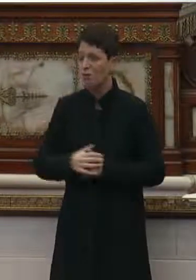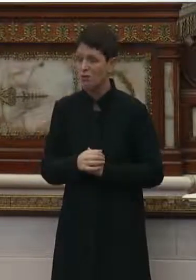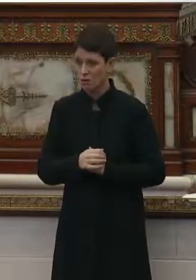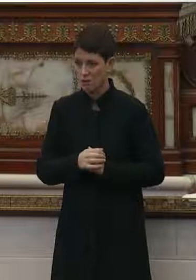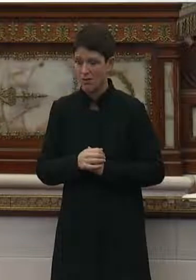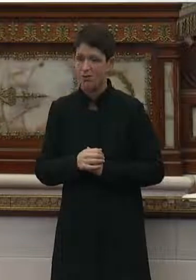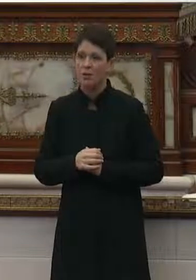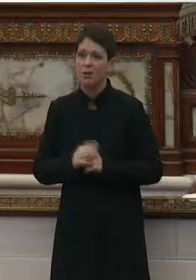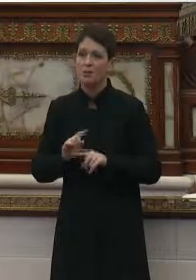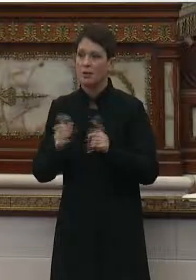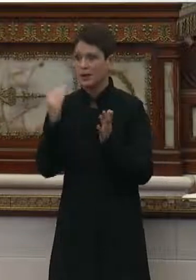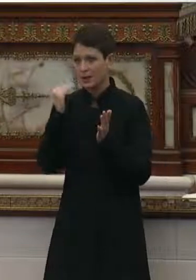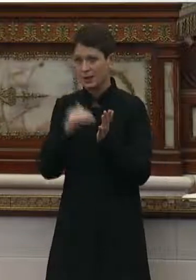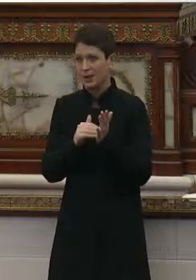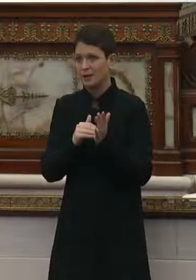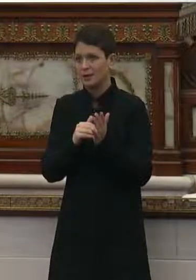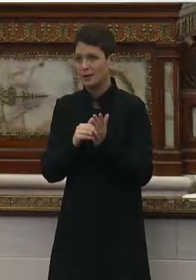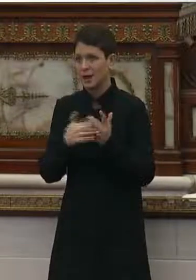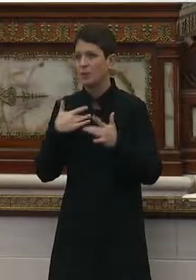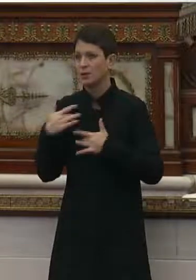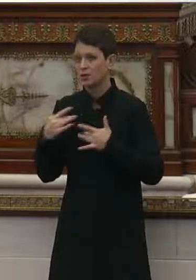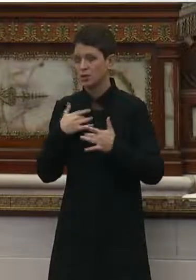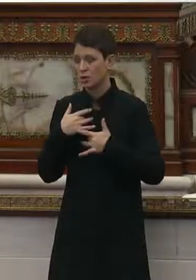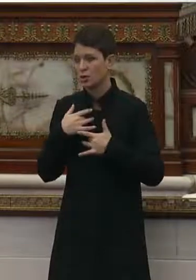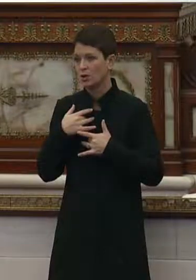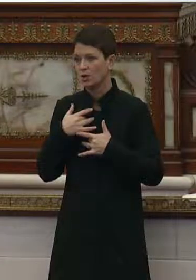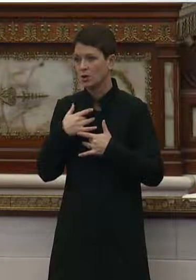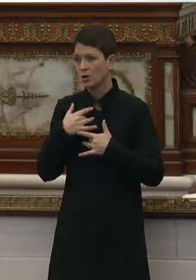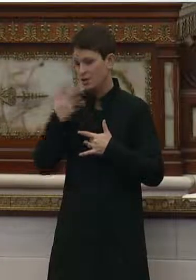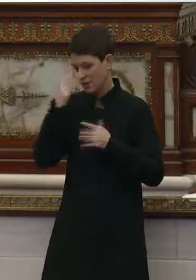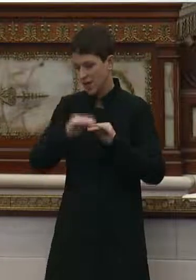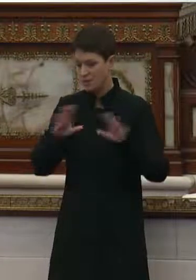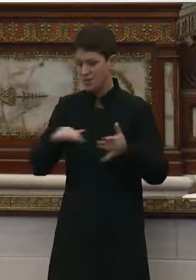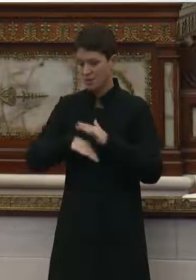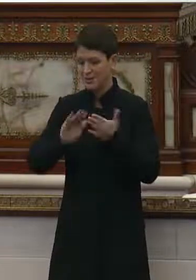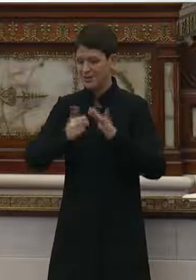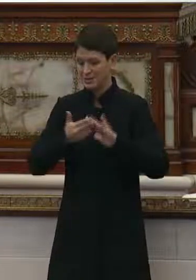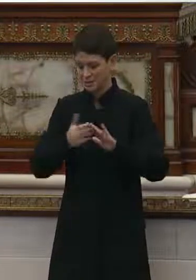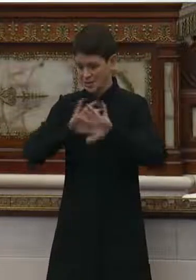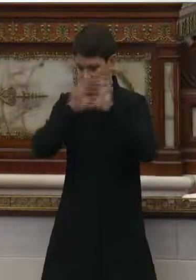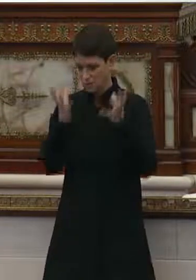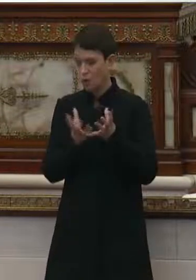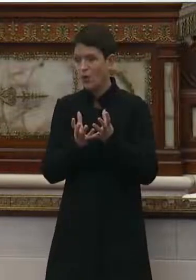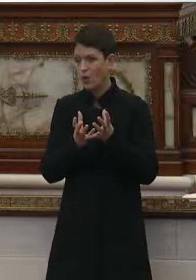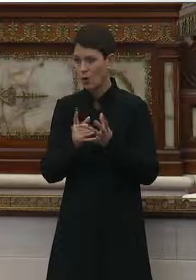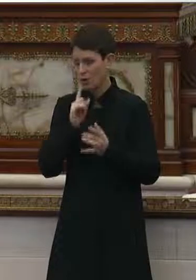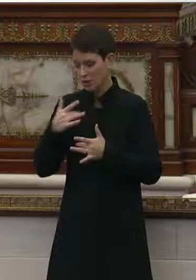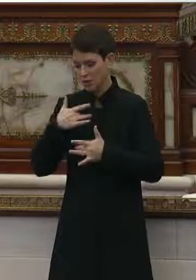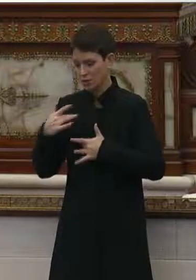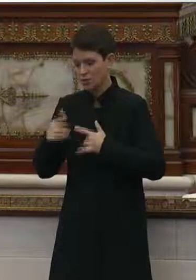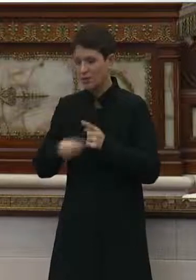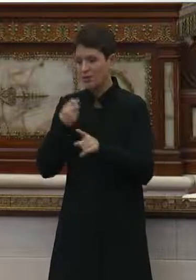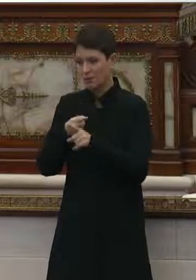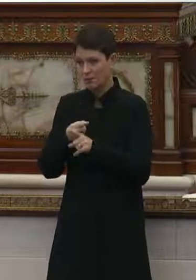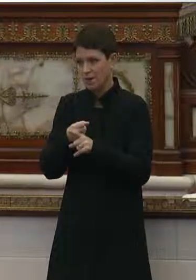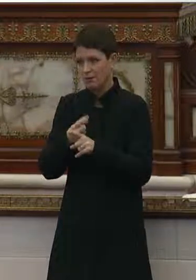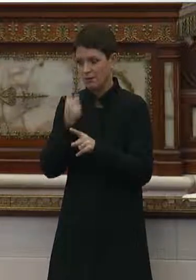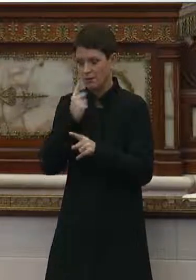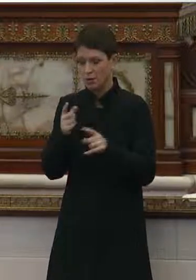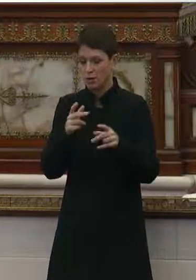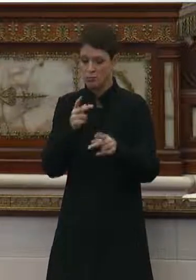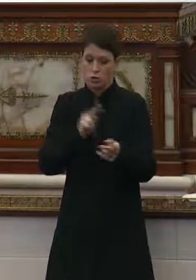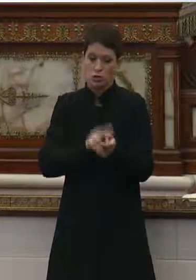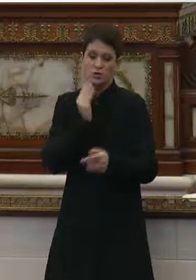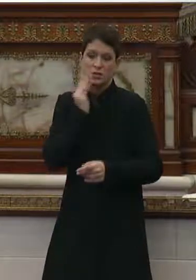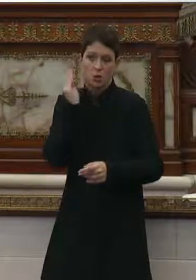So I'm very concerned about the epidemic's effect on the city as a whole. And then I'm very concerned about the effect on these congregate